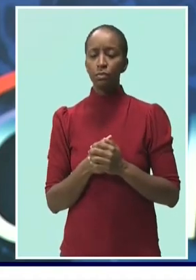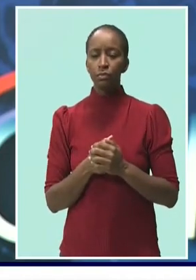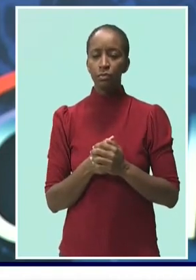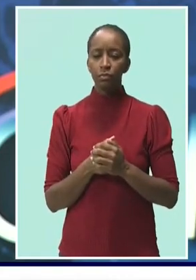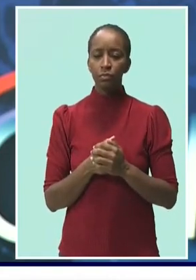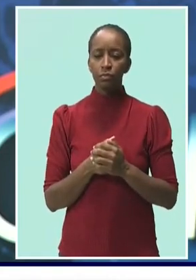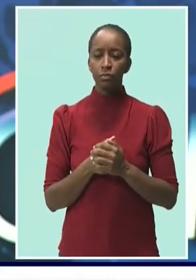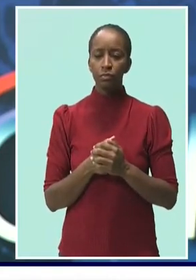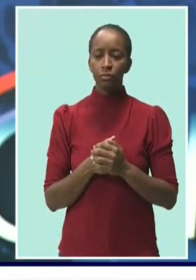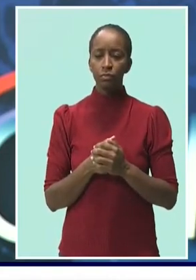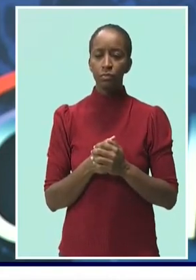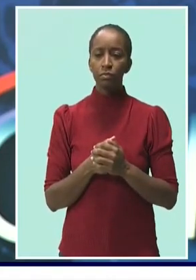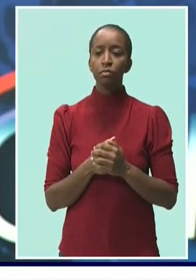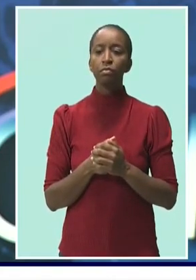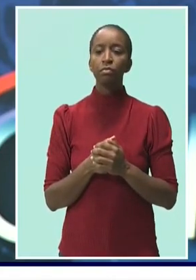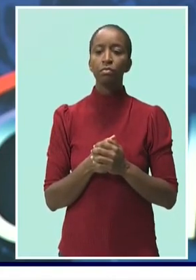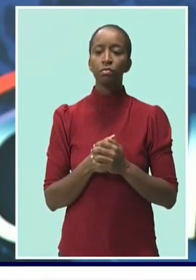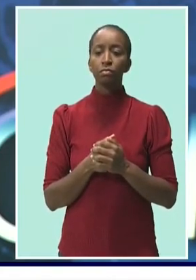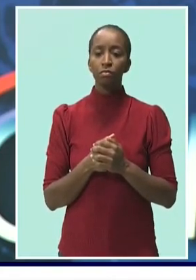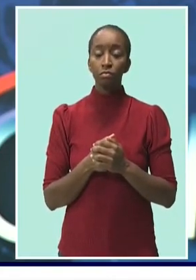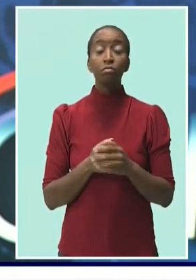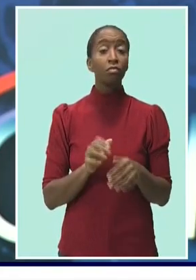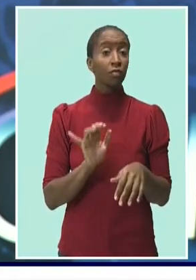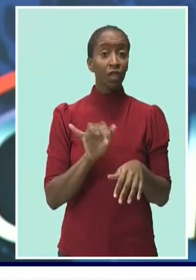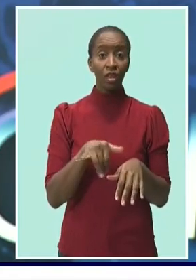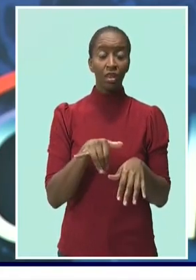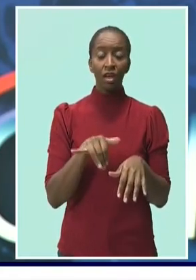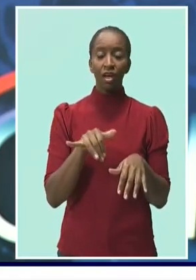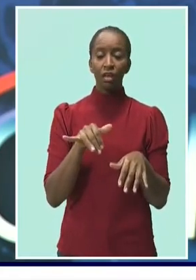represents a reasonable offer for consideration.